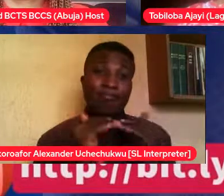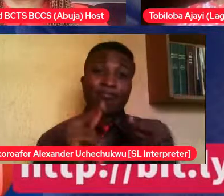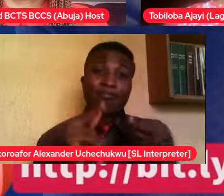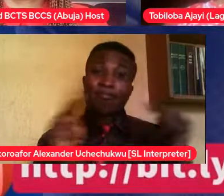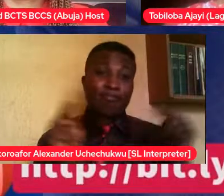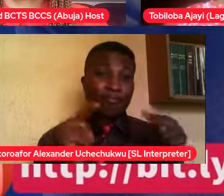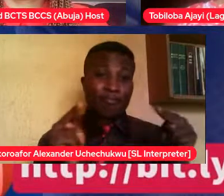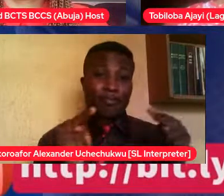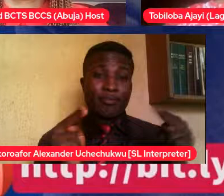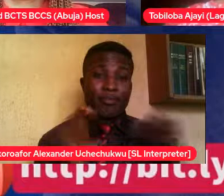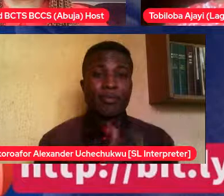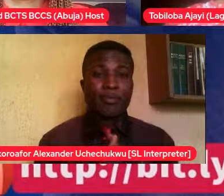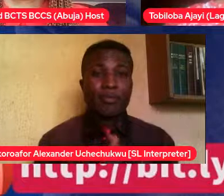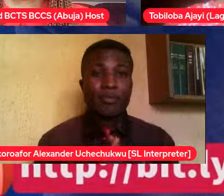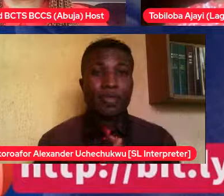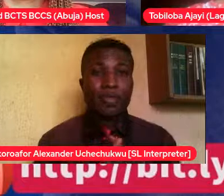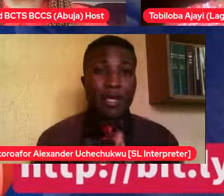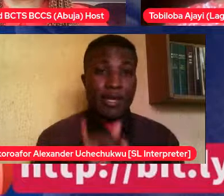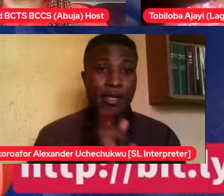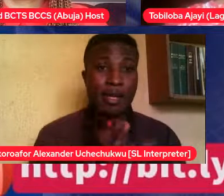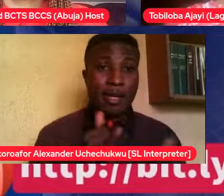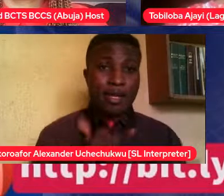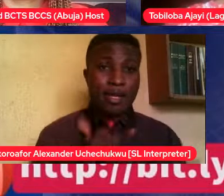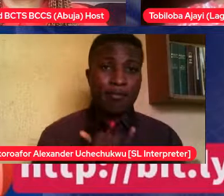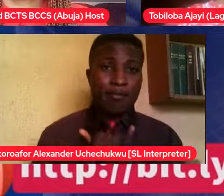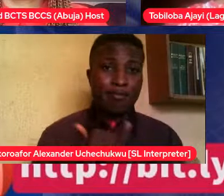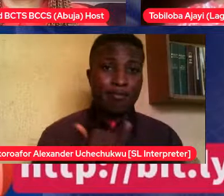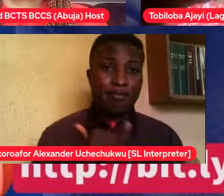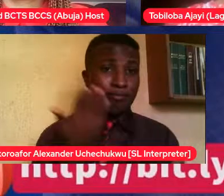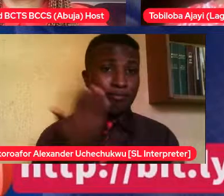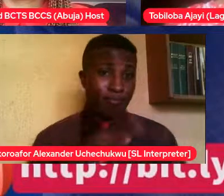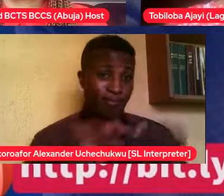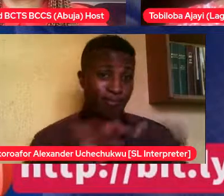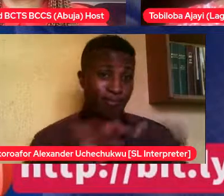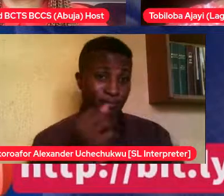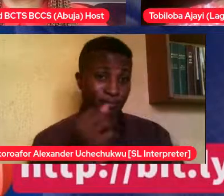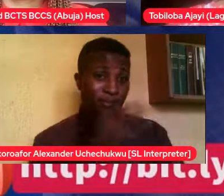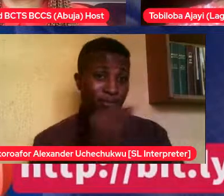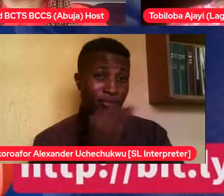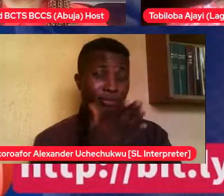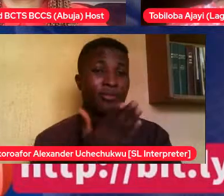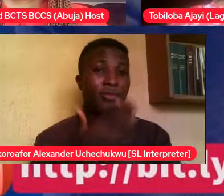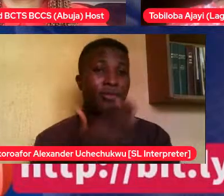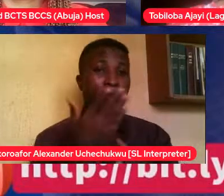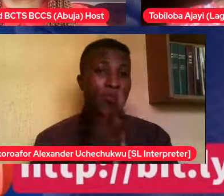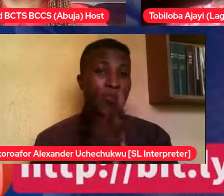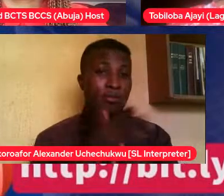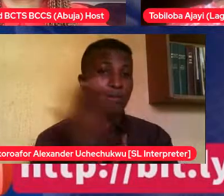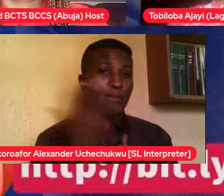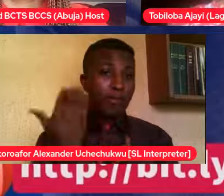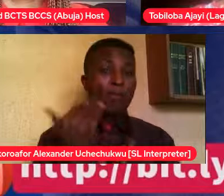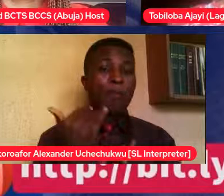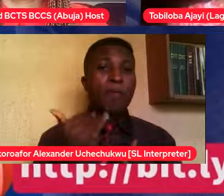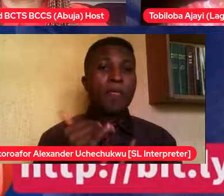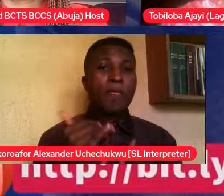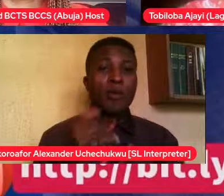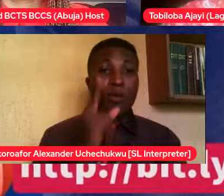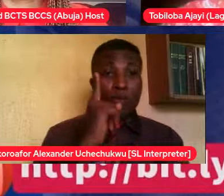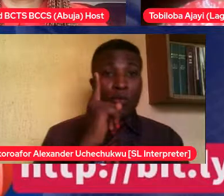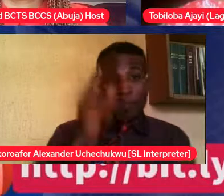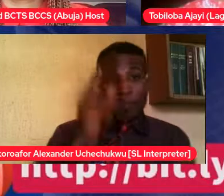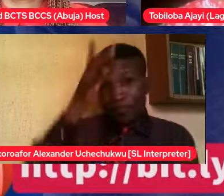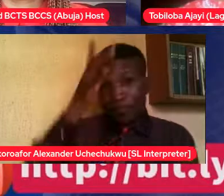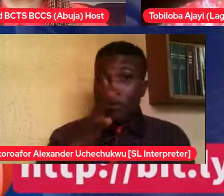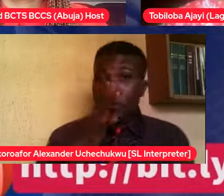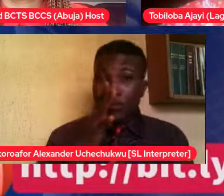older couple, like in their 50s. Their daughter that had autism, she was 26 then. That was like five years ago.